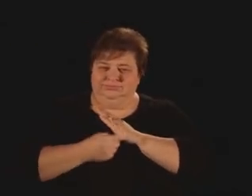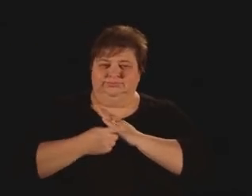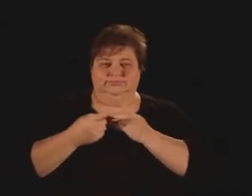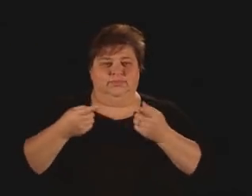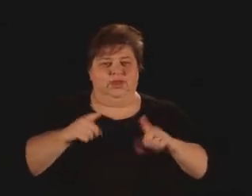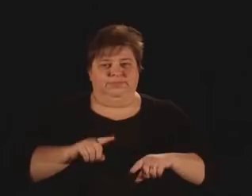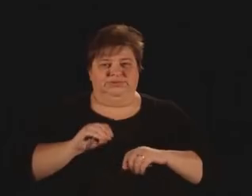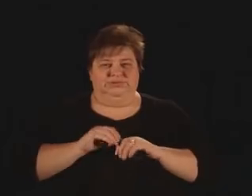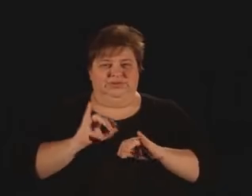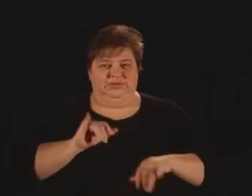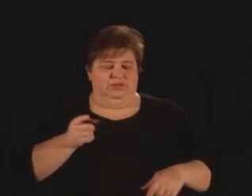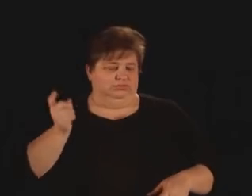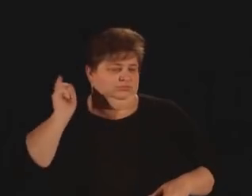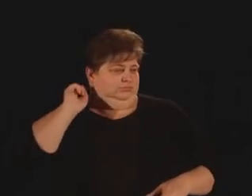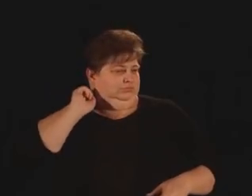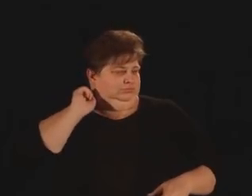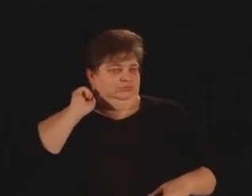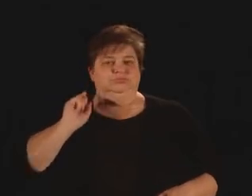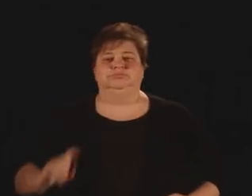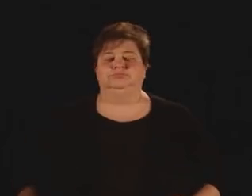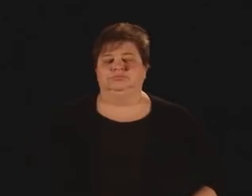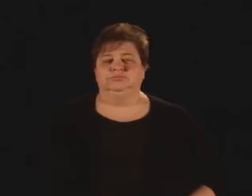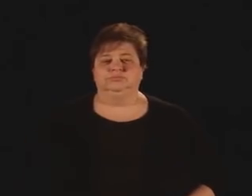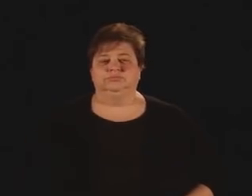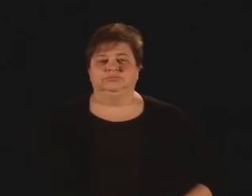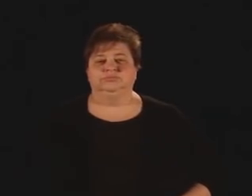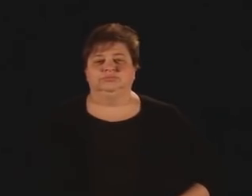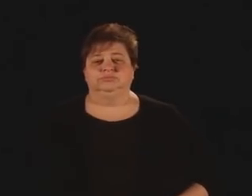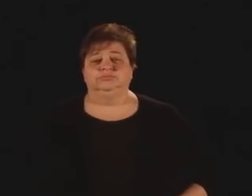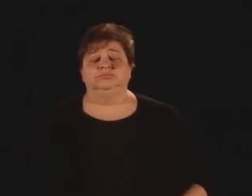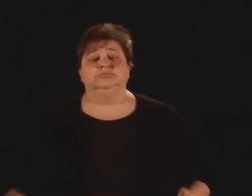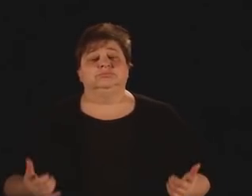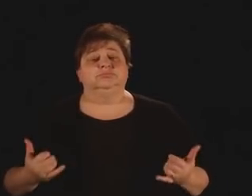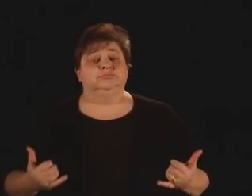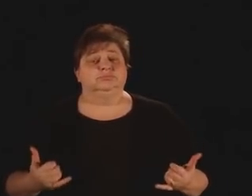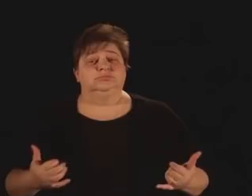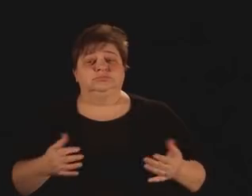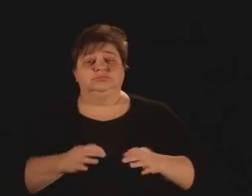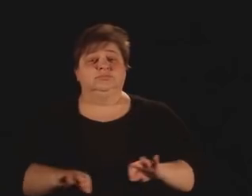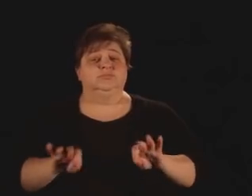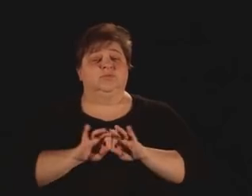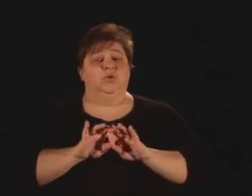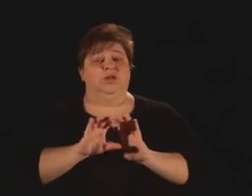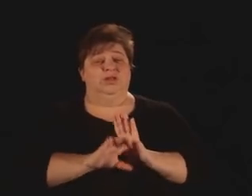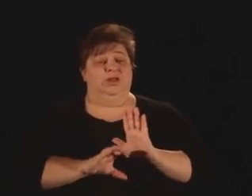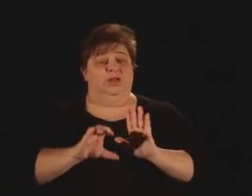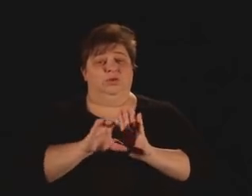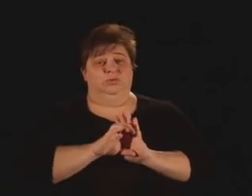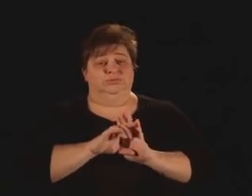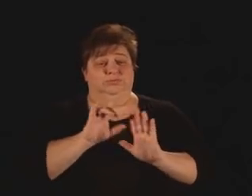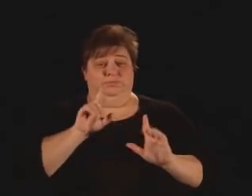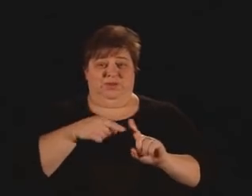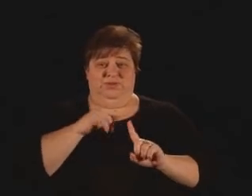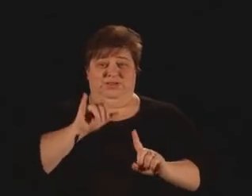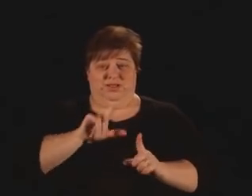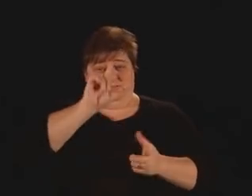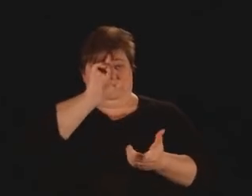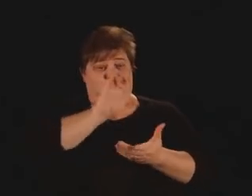our conscious radar. And herein lies a really important characteristic about beliefs we hold about ourselves.